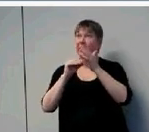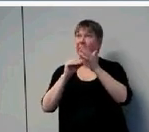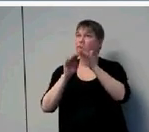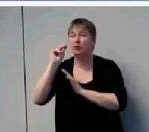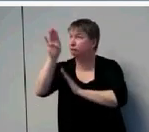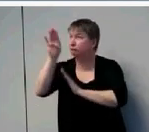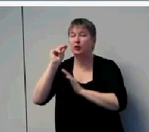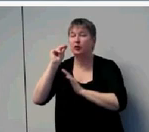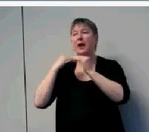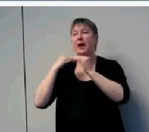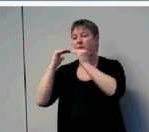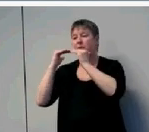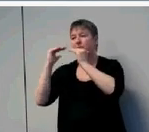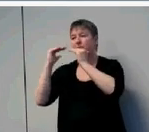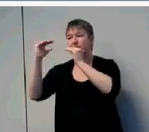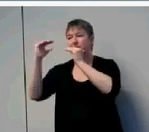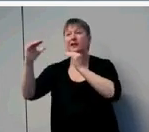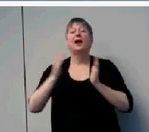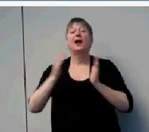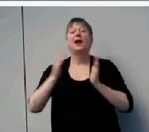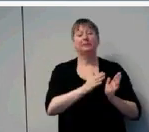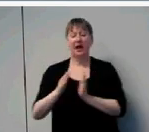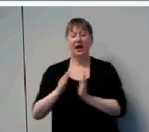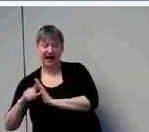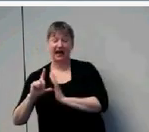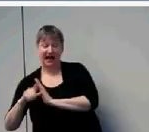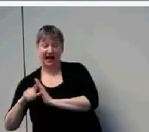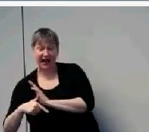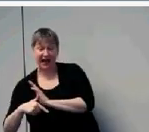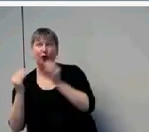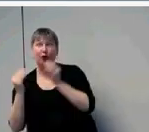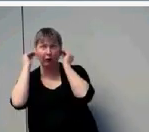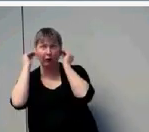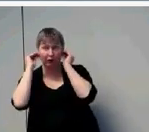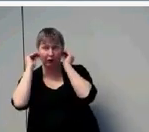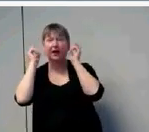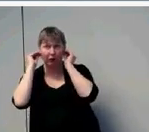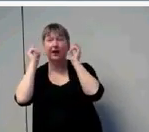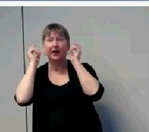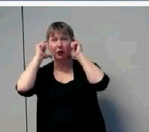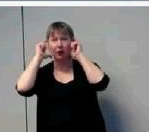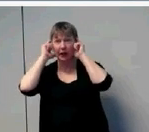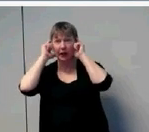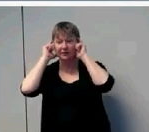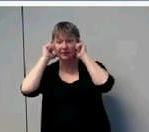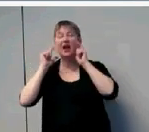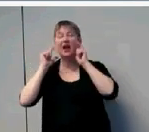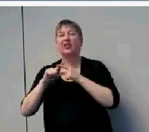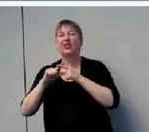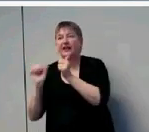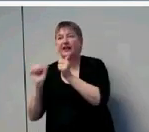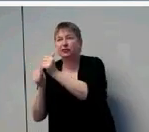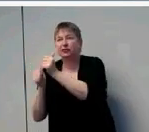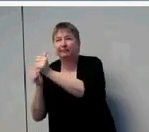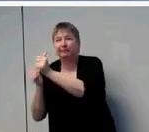our kids fit later are behind and they're playing catch up this whole time. The good news is